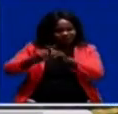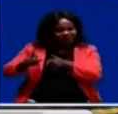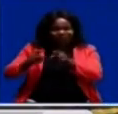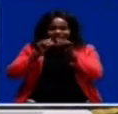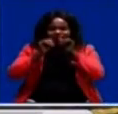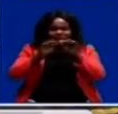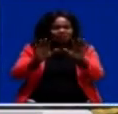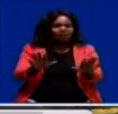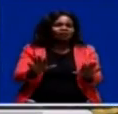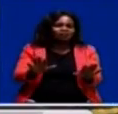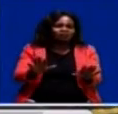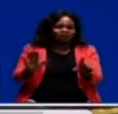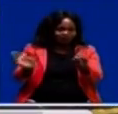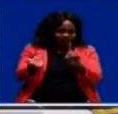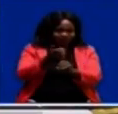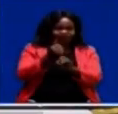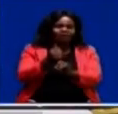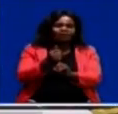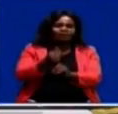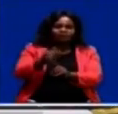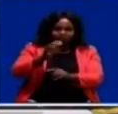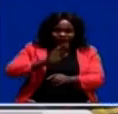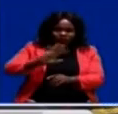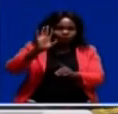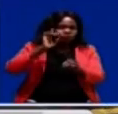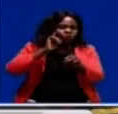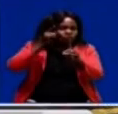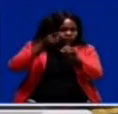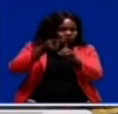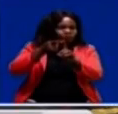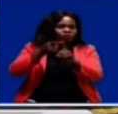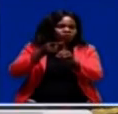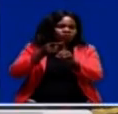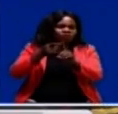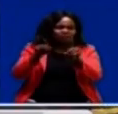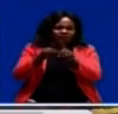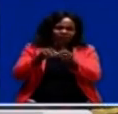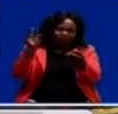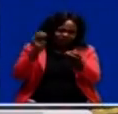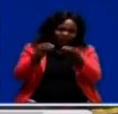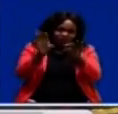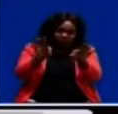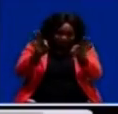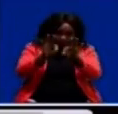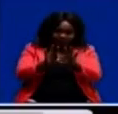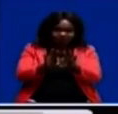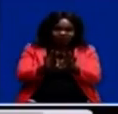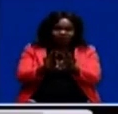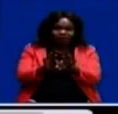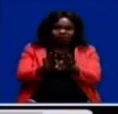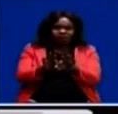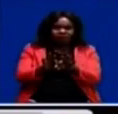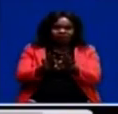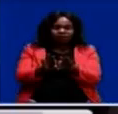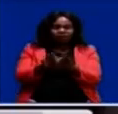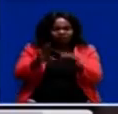in achieving your goals. And much more importantly, to lend such support